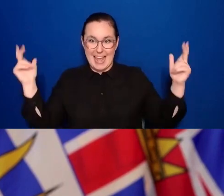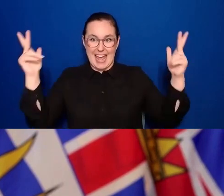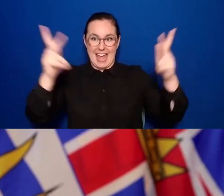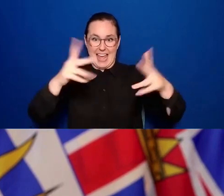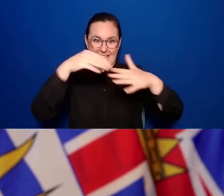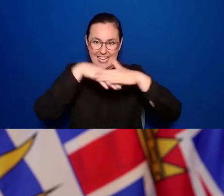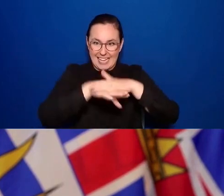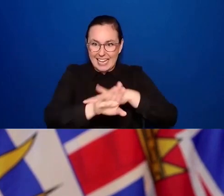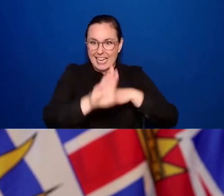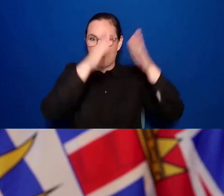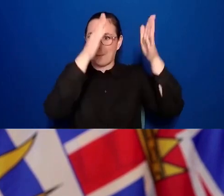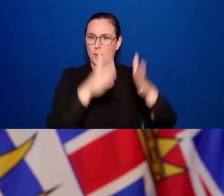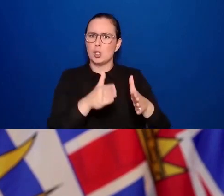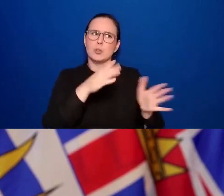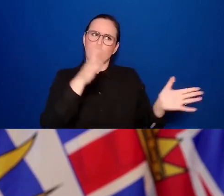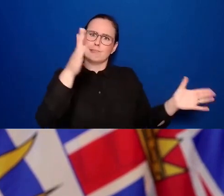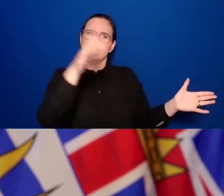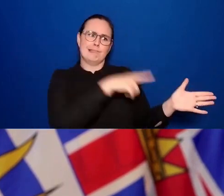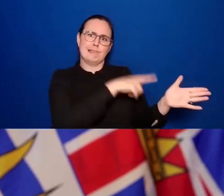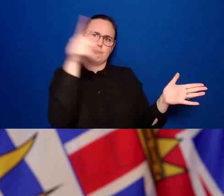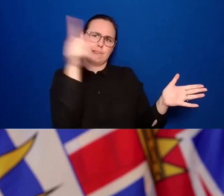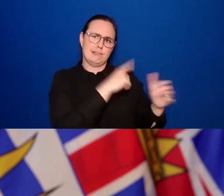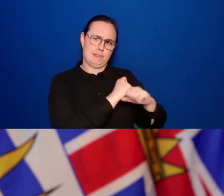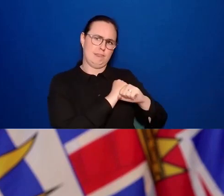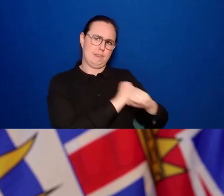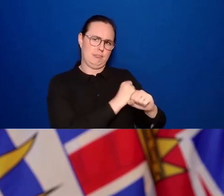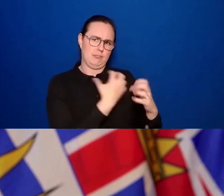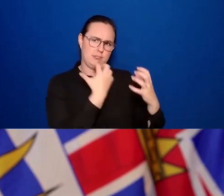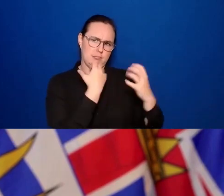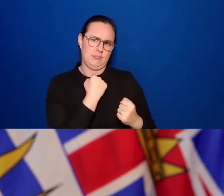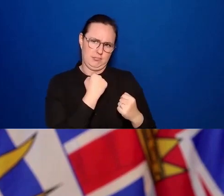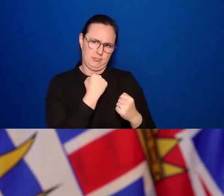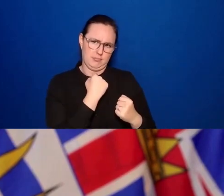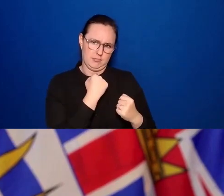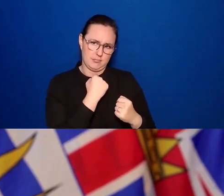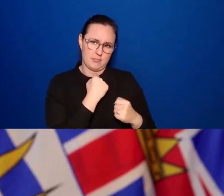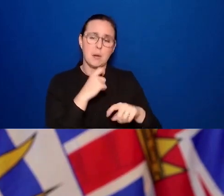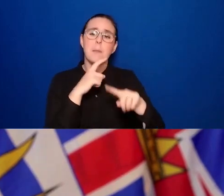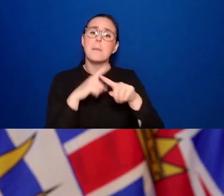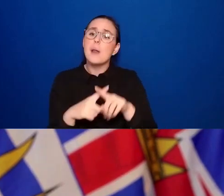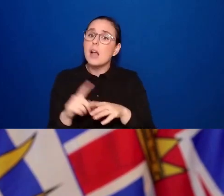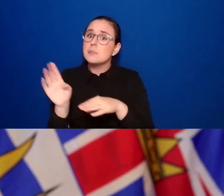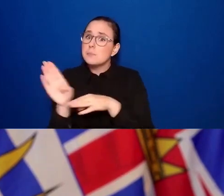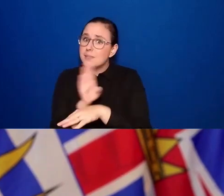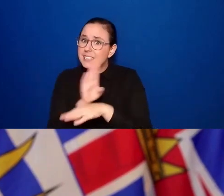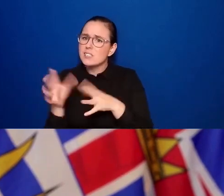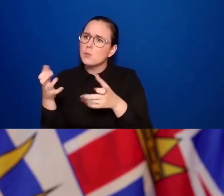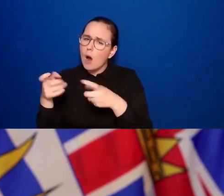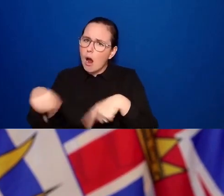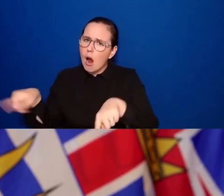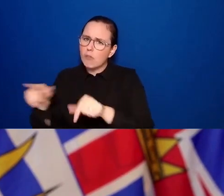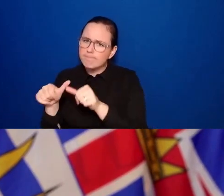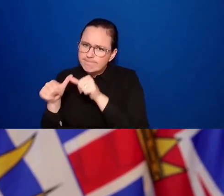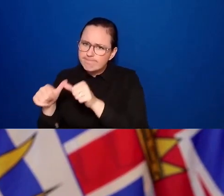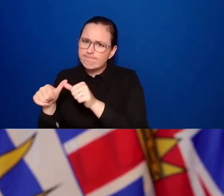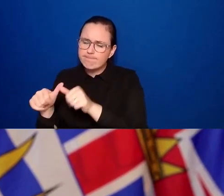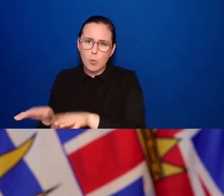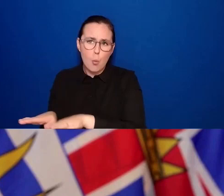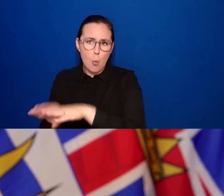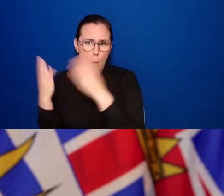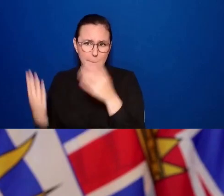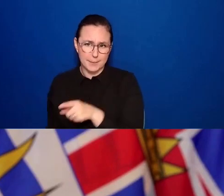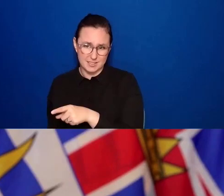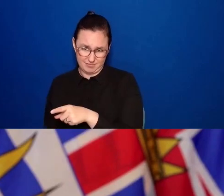to make sure that workplaces continue to stay open. So all of those things we'll measure as we go through this next little while. But I actually do